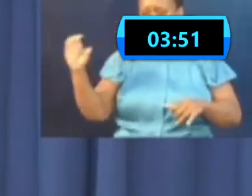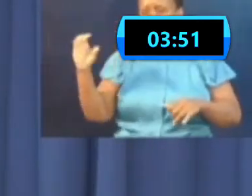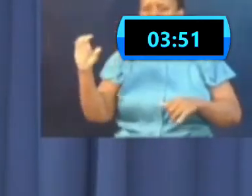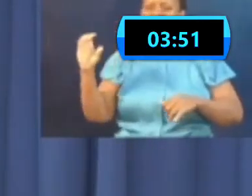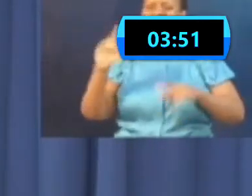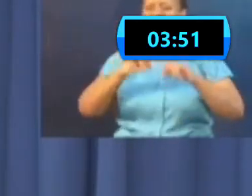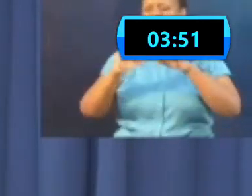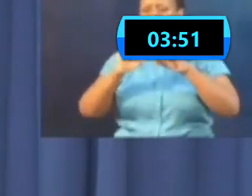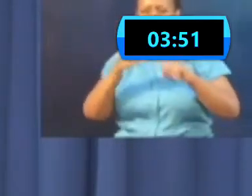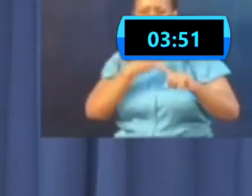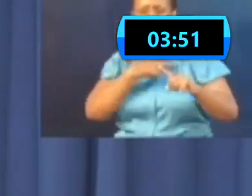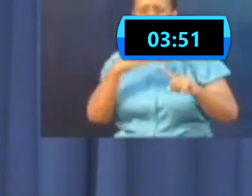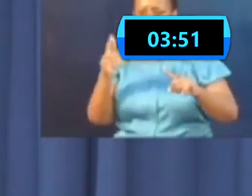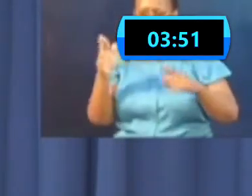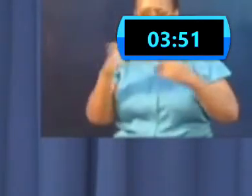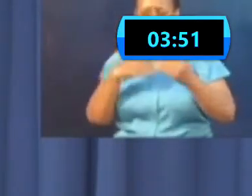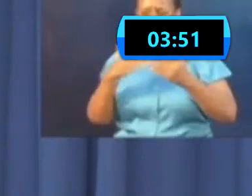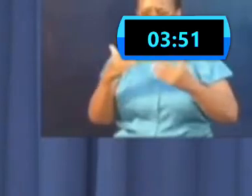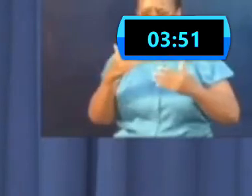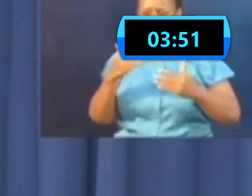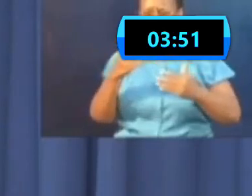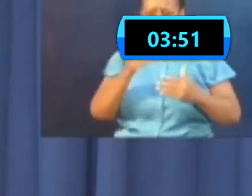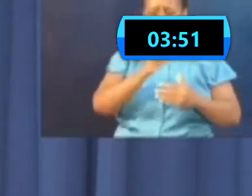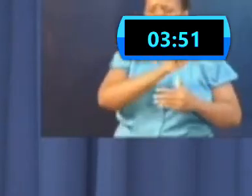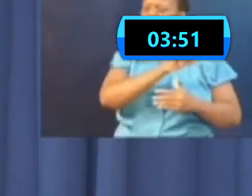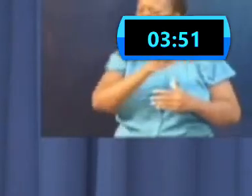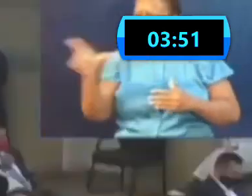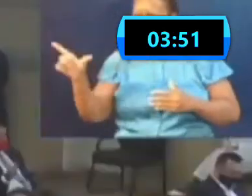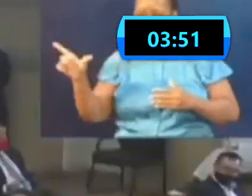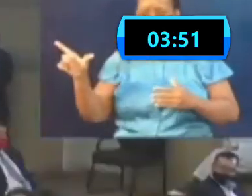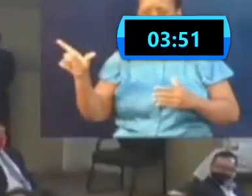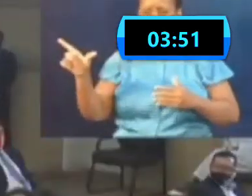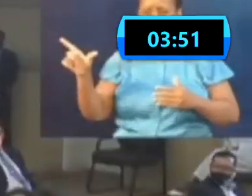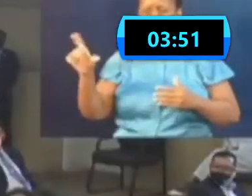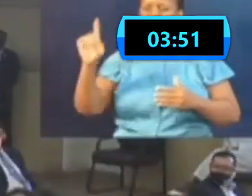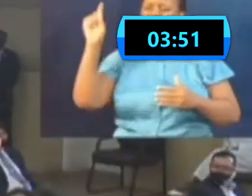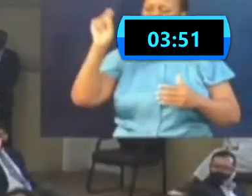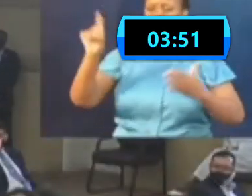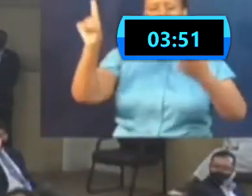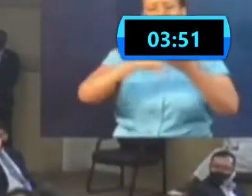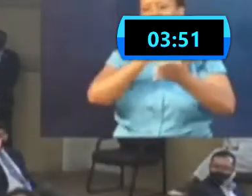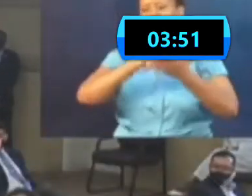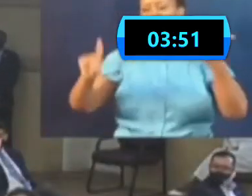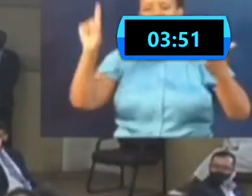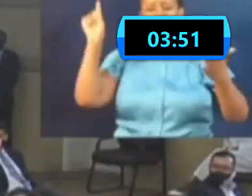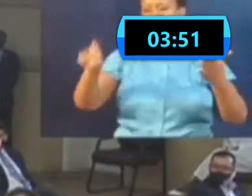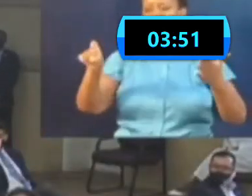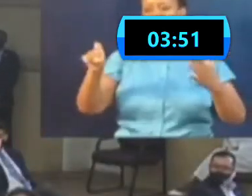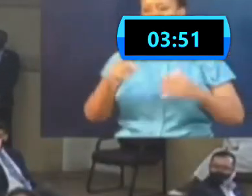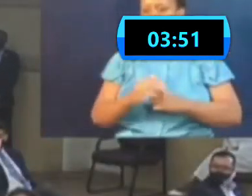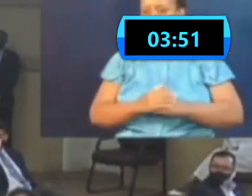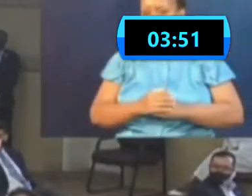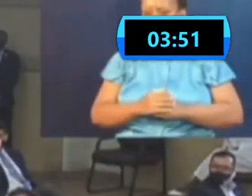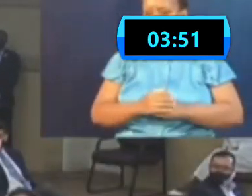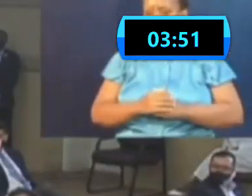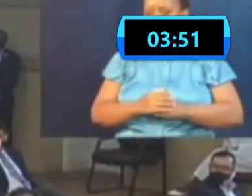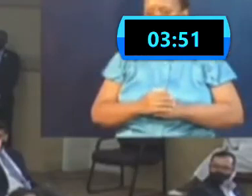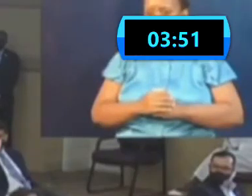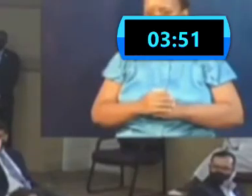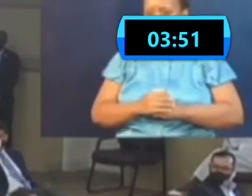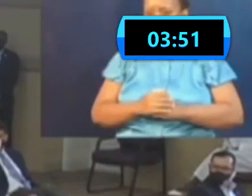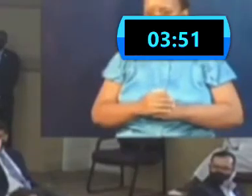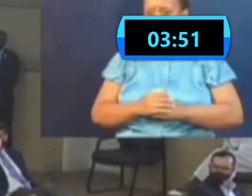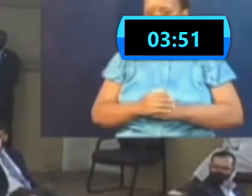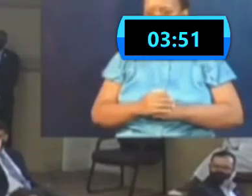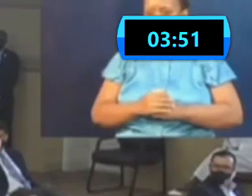or one group. We are in a pandemic. But in all fairness, the Eid and these are the things that were allowed inside the temples